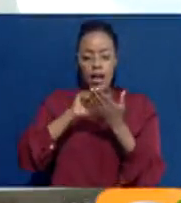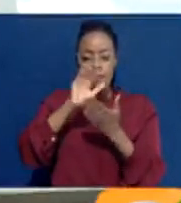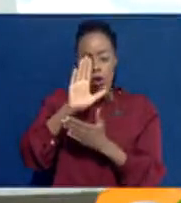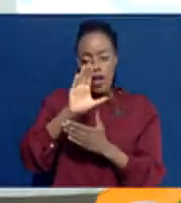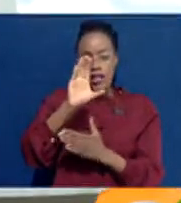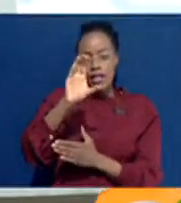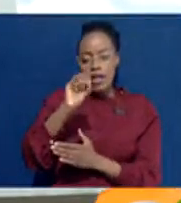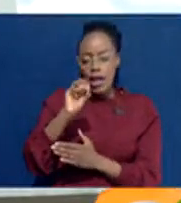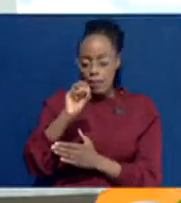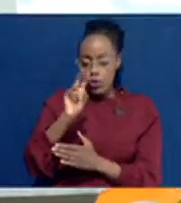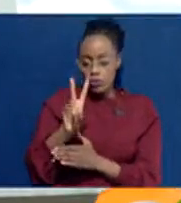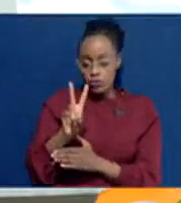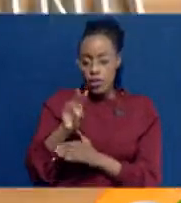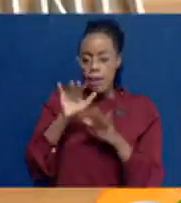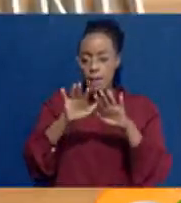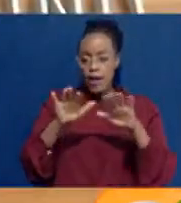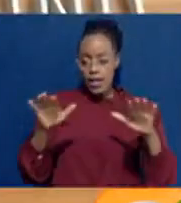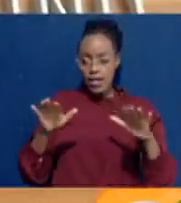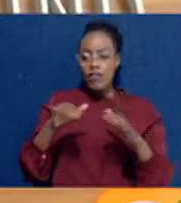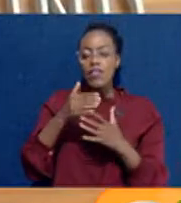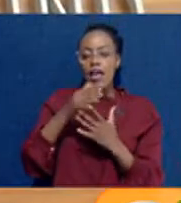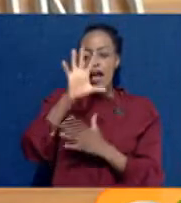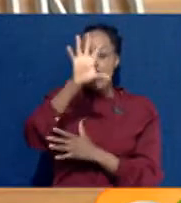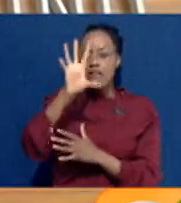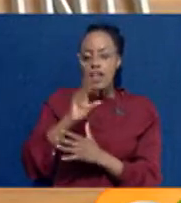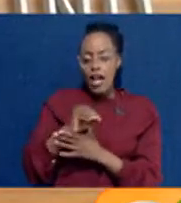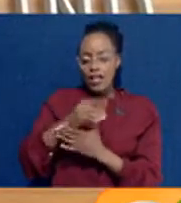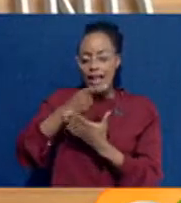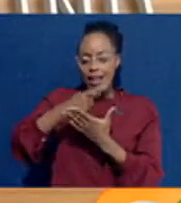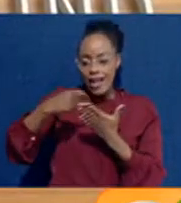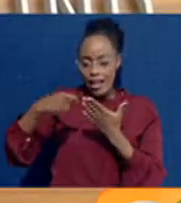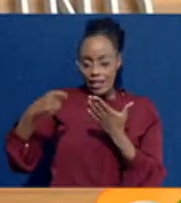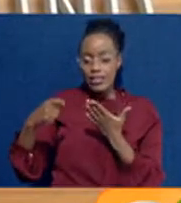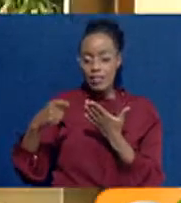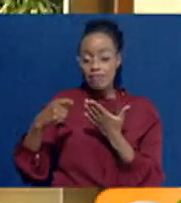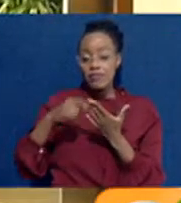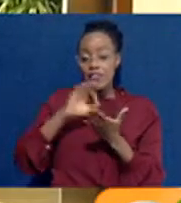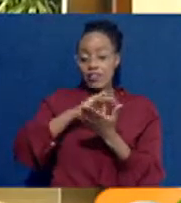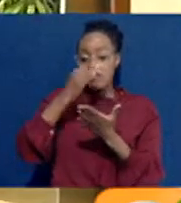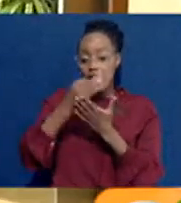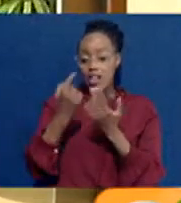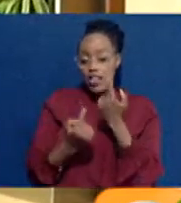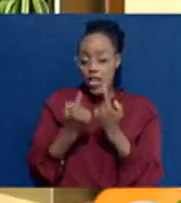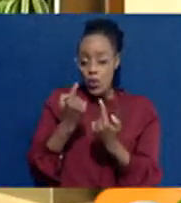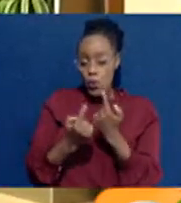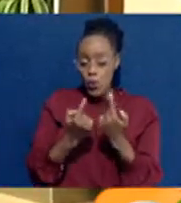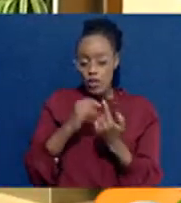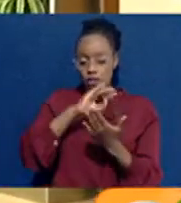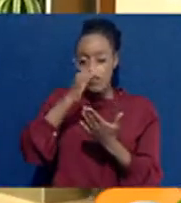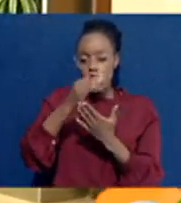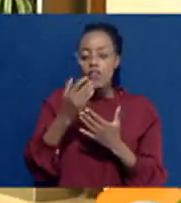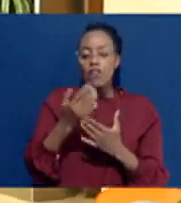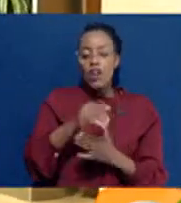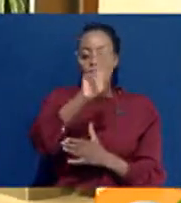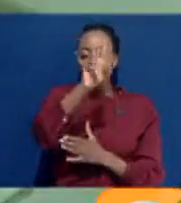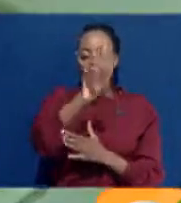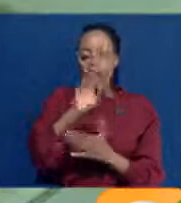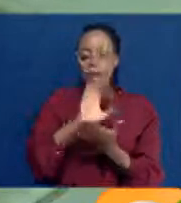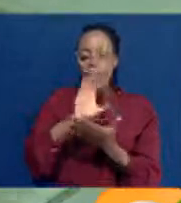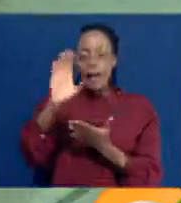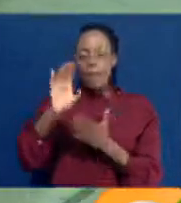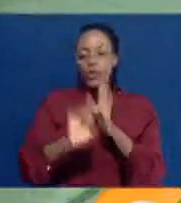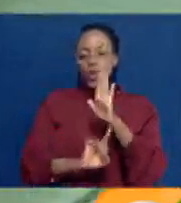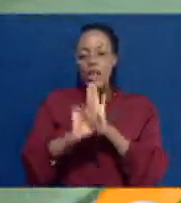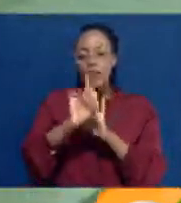markets. The Africa Guarantee Fund and the Clean Cooking Alliance, in partnership with the UN Capital Development